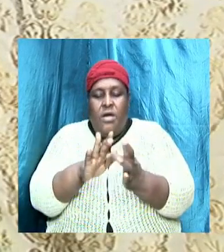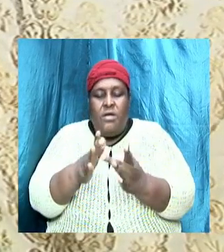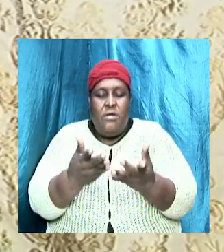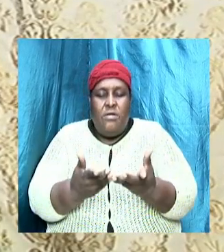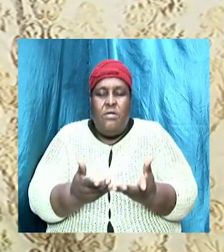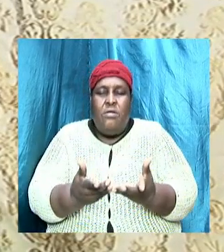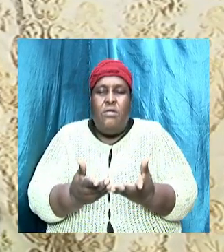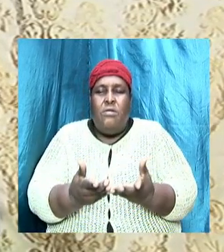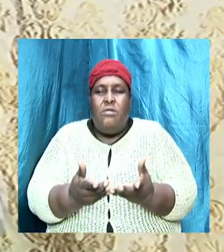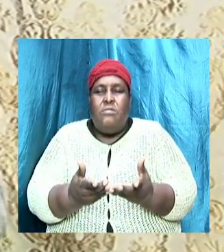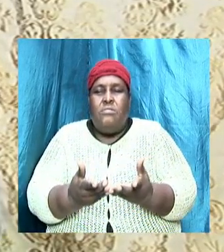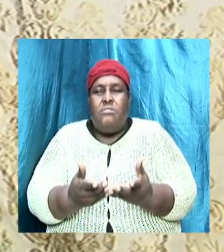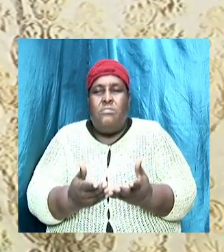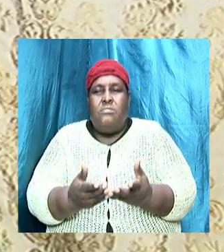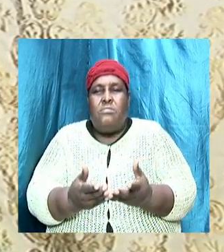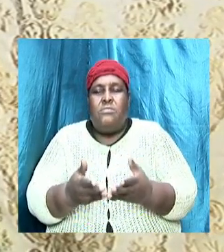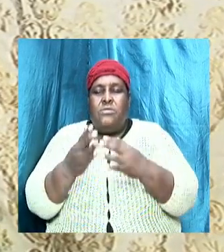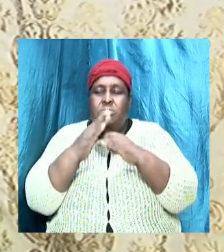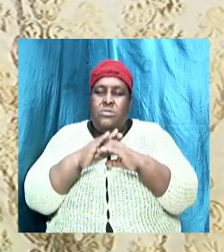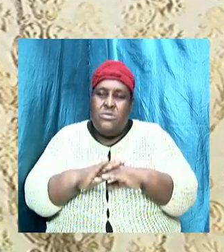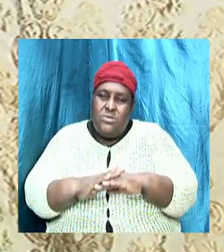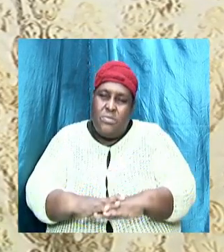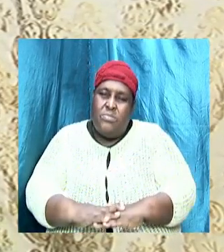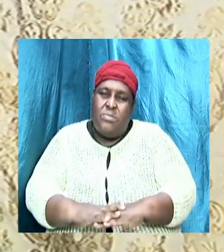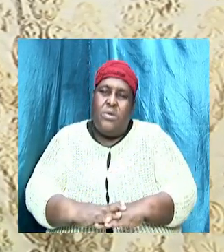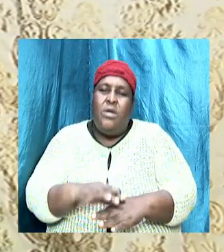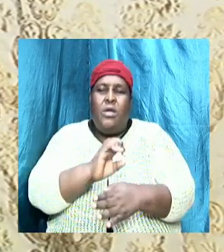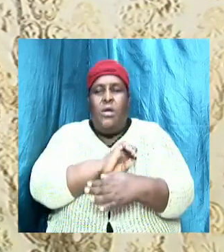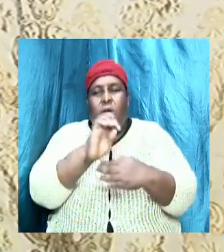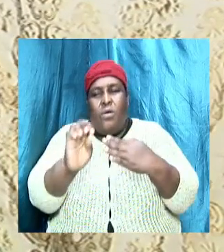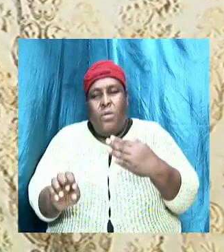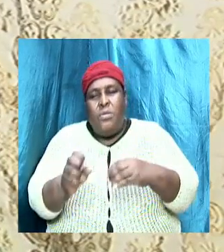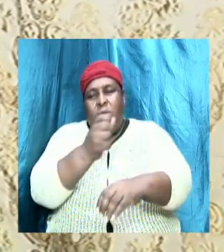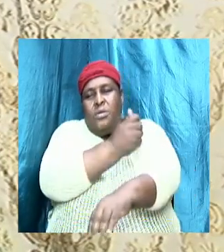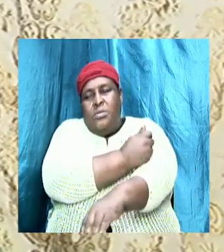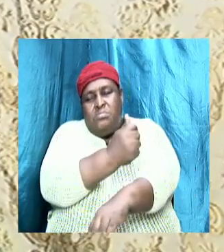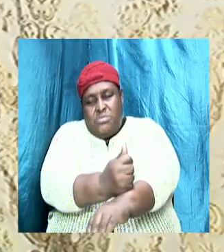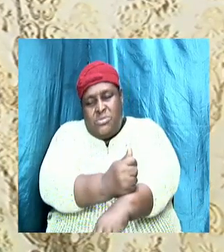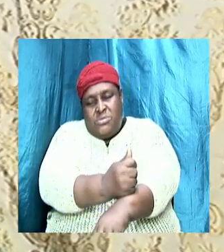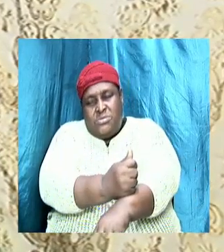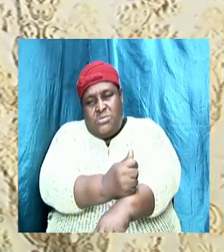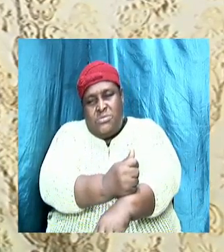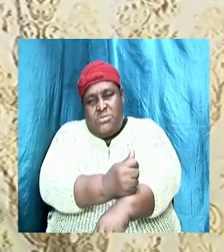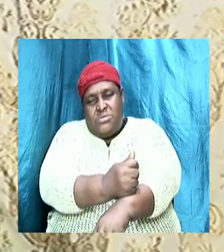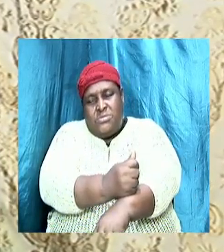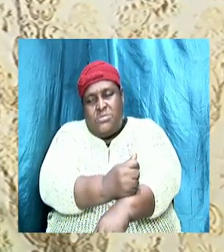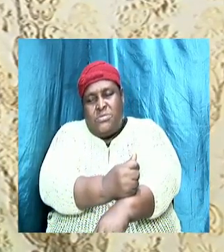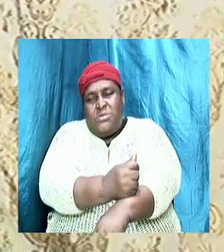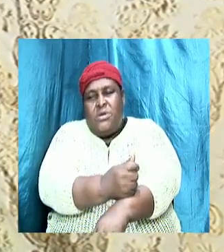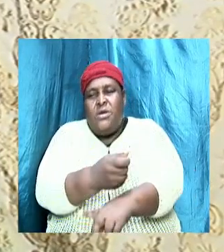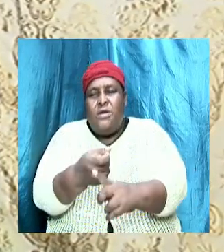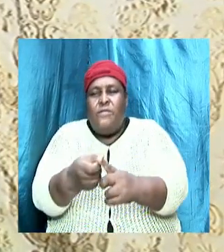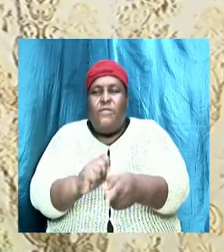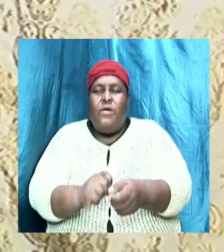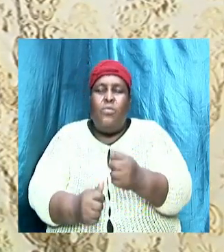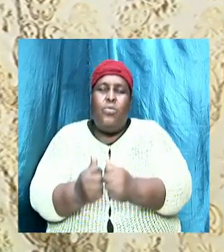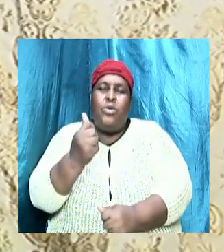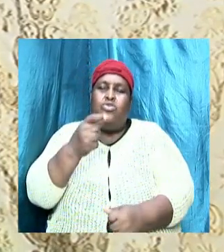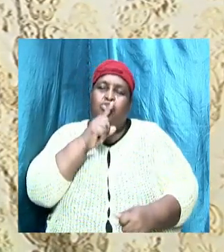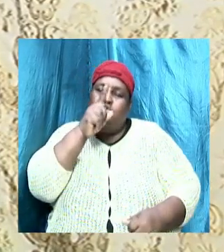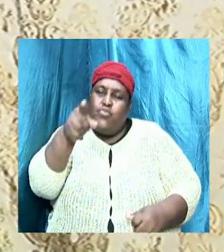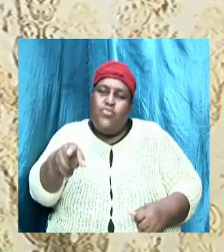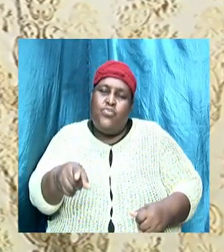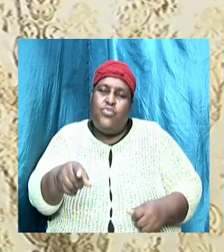sufficient, it's complete, it's authoritative, right? And it's from which true